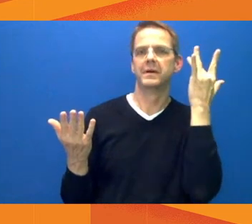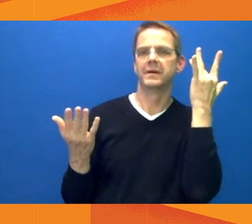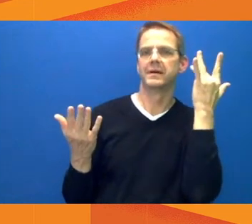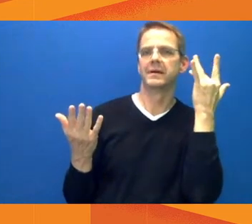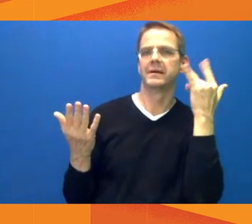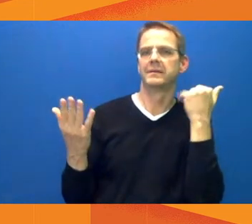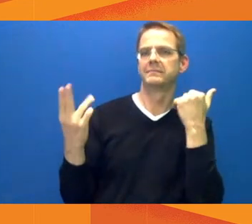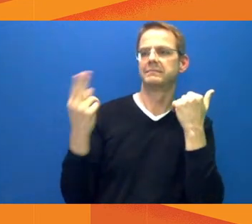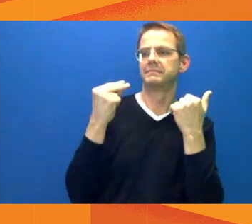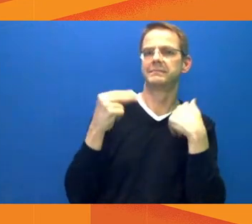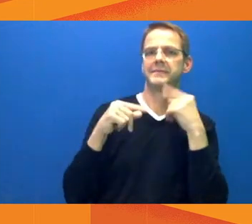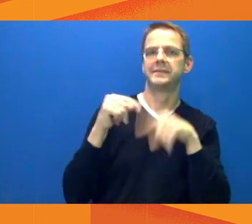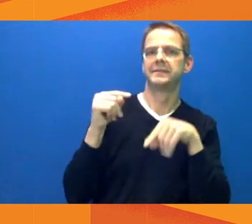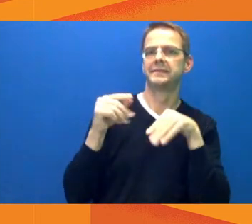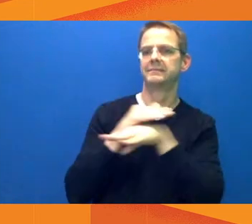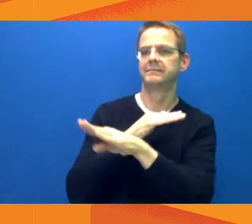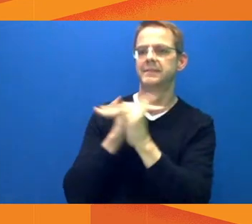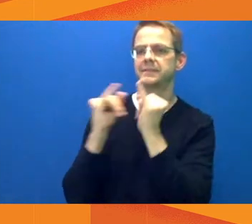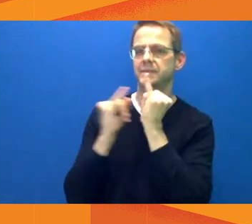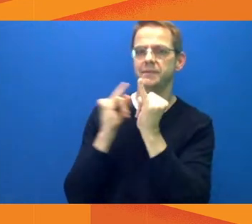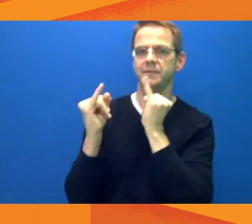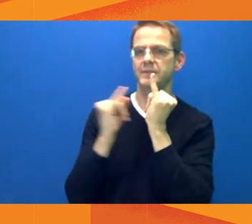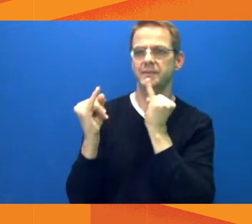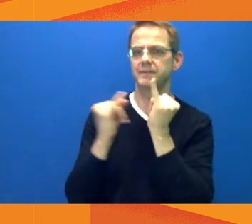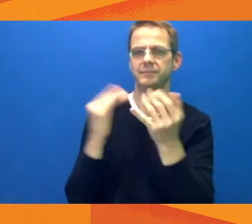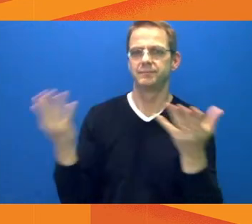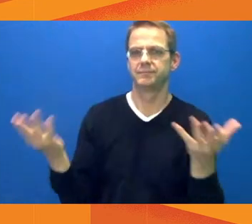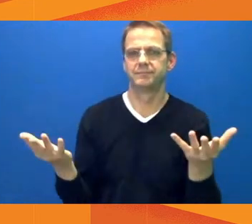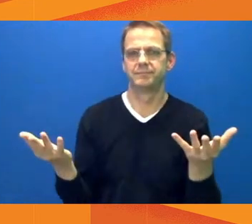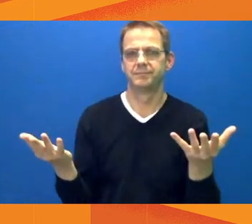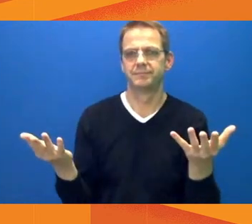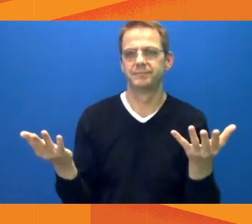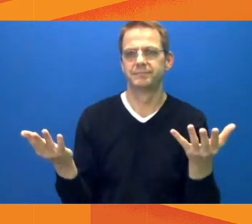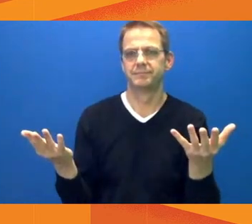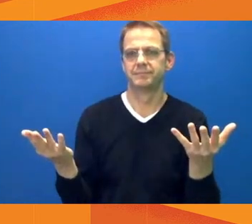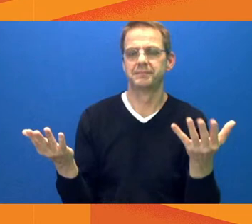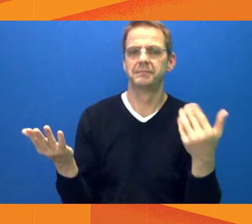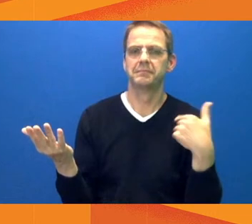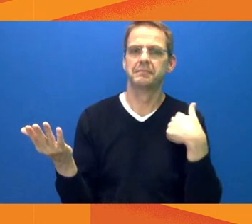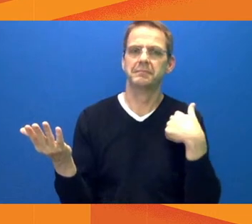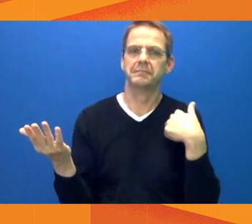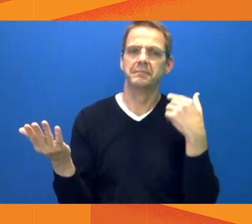preparation for construction so we can deal with that offline.